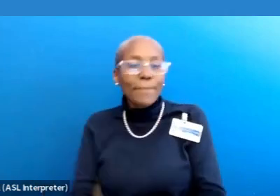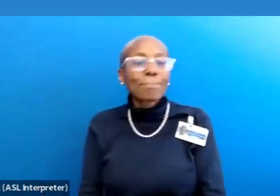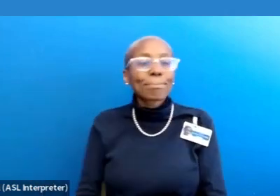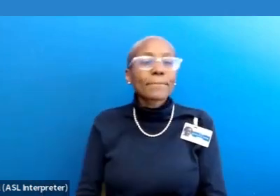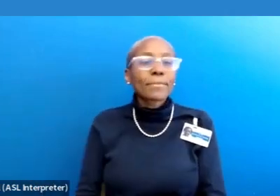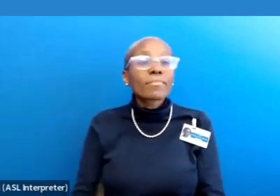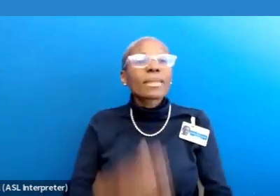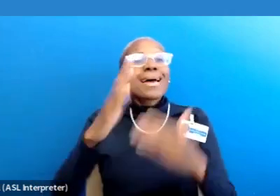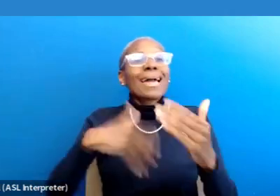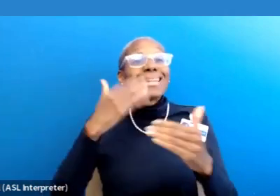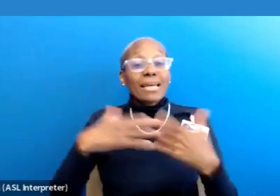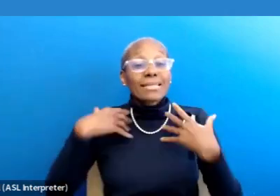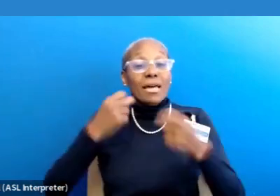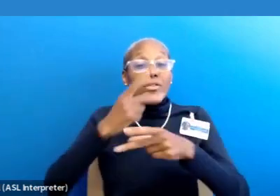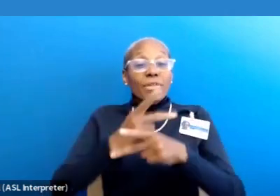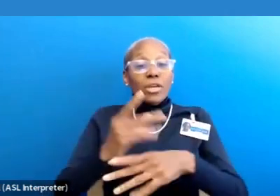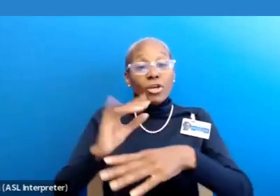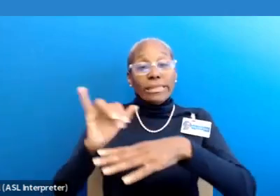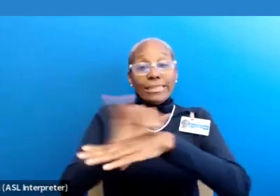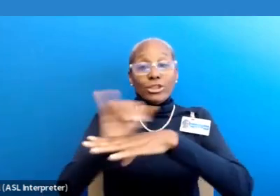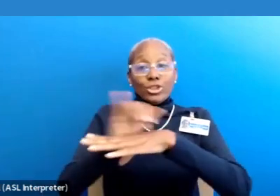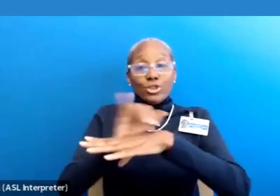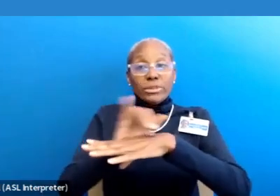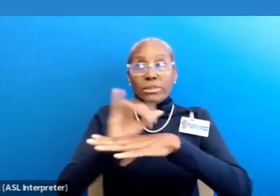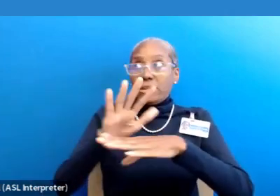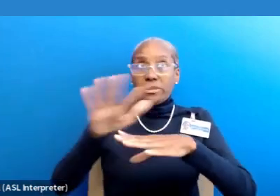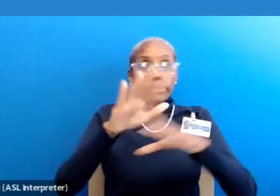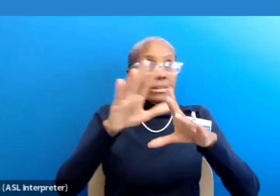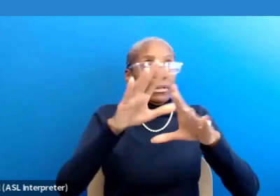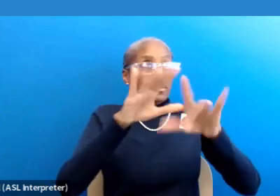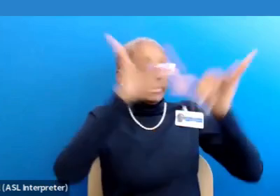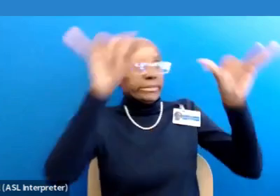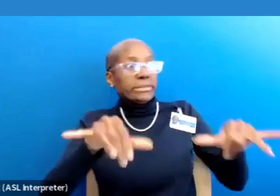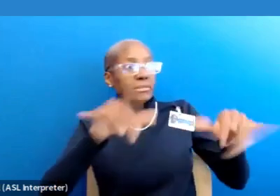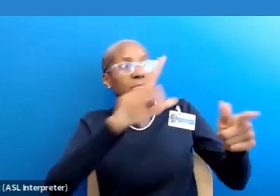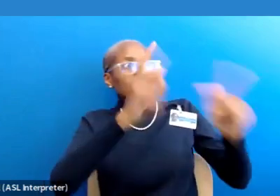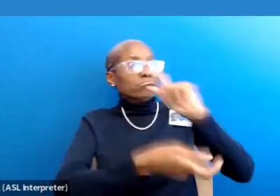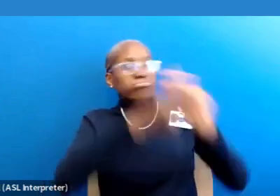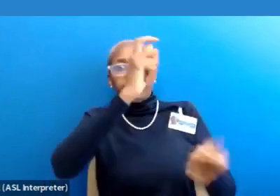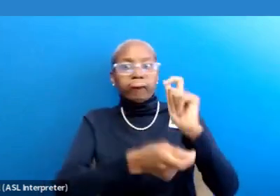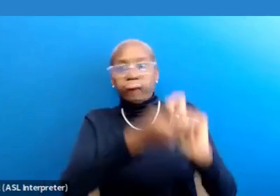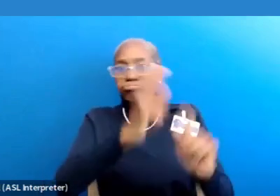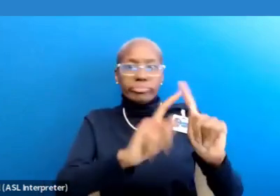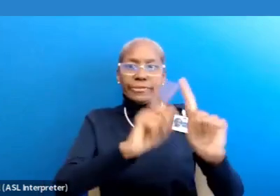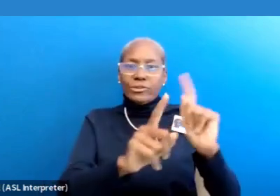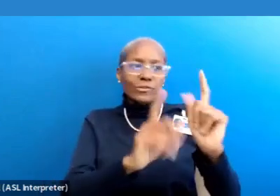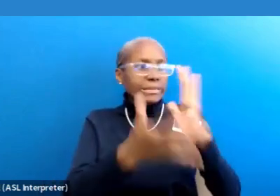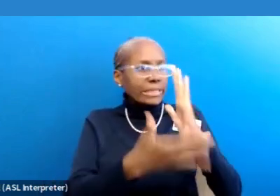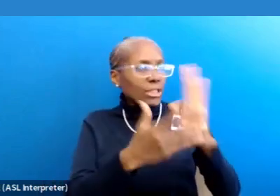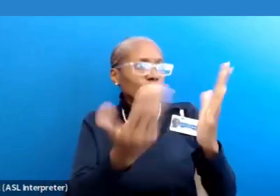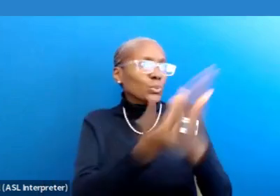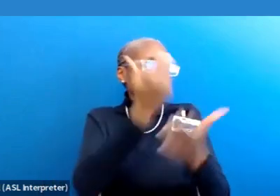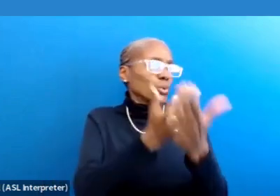Now, the healthcare industry is constantly evolving with new medical knowledge and technologies. Self